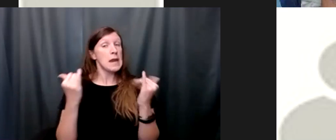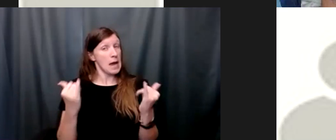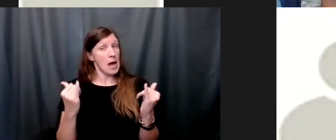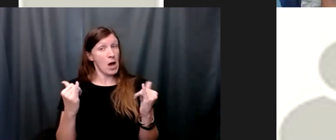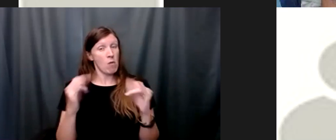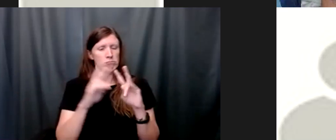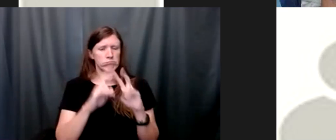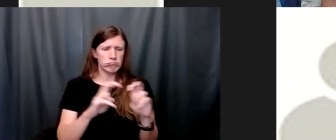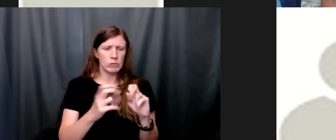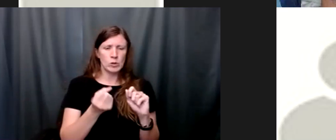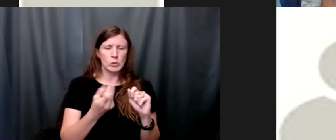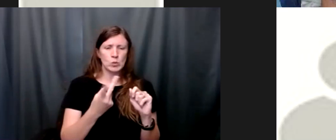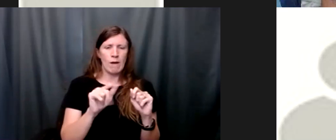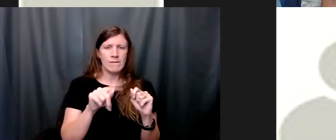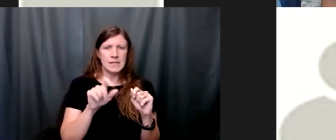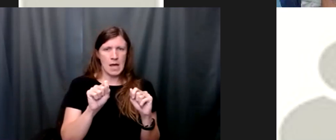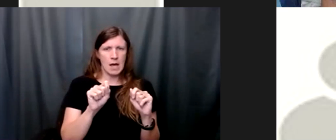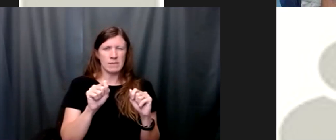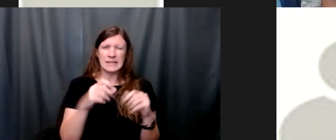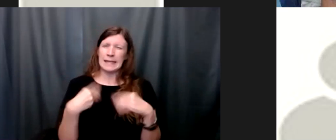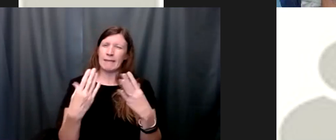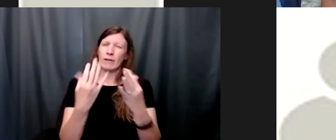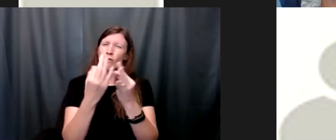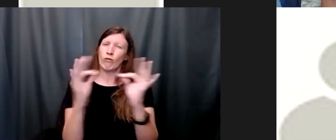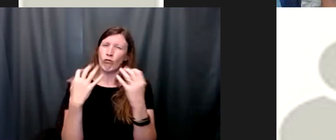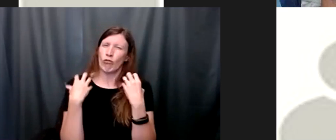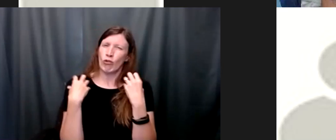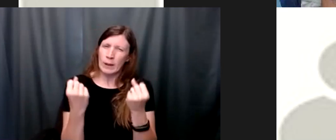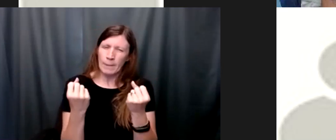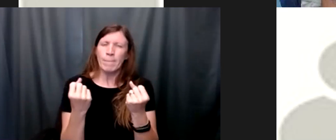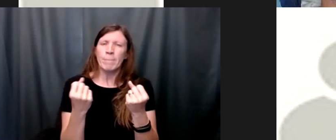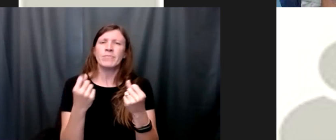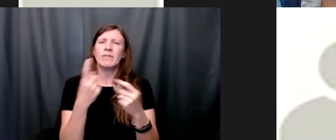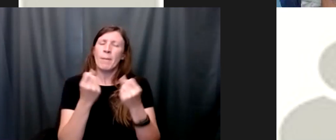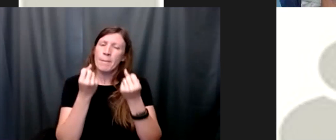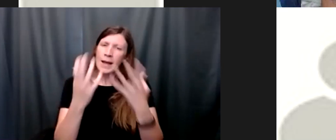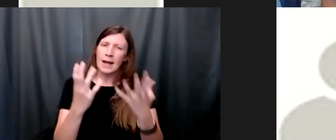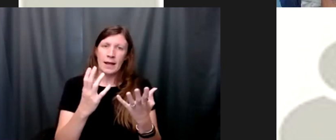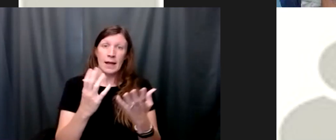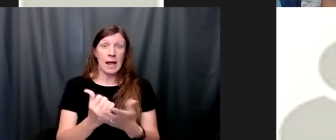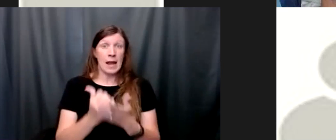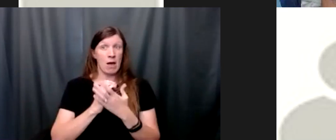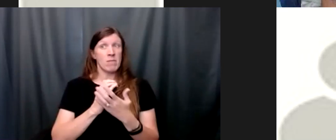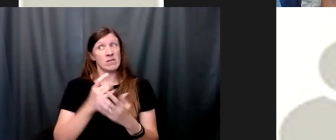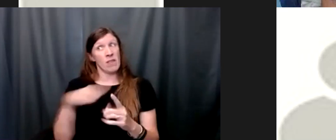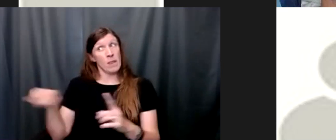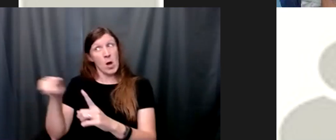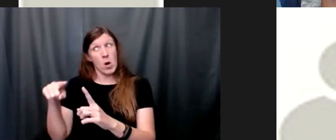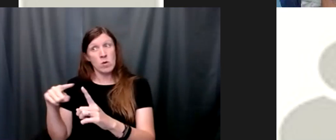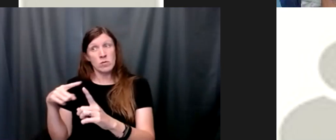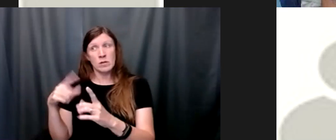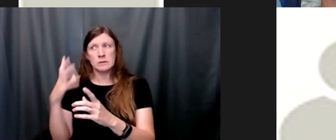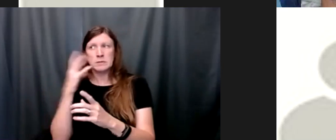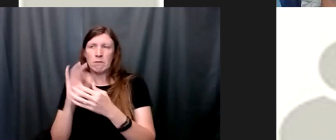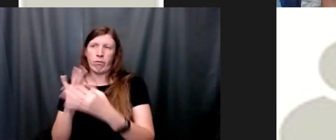freedom to many many people with with addictions to alcohol and drugs can actually help all of us no matter what your area